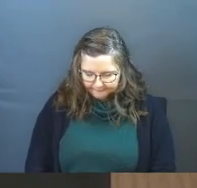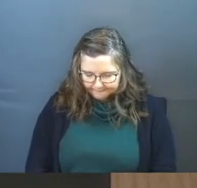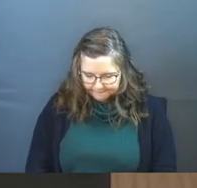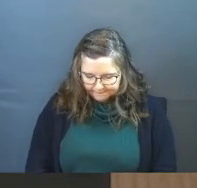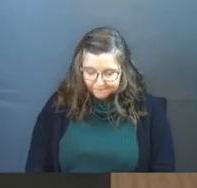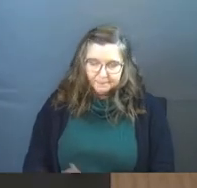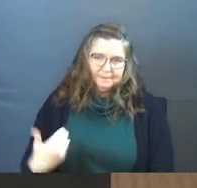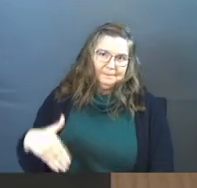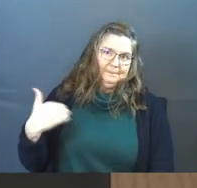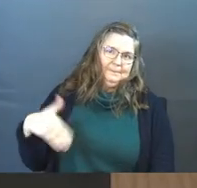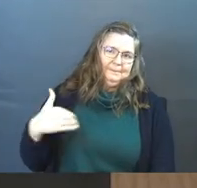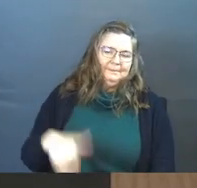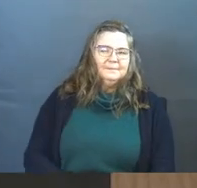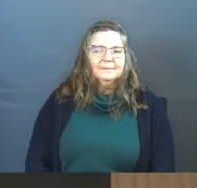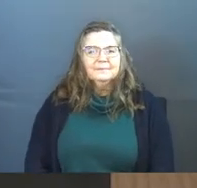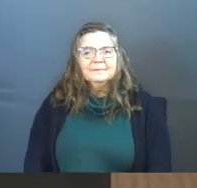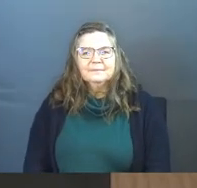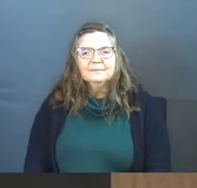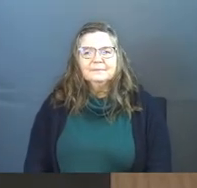Woo!